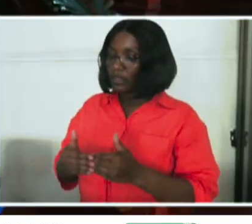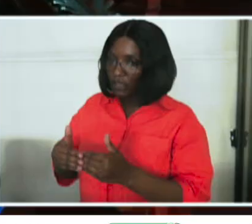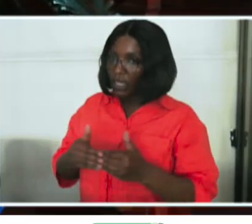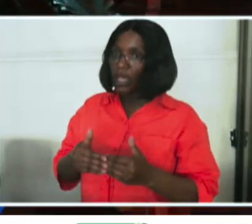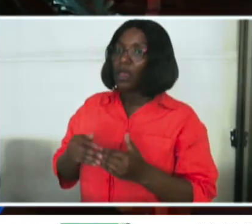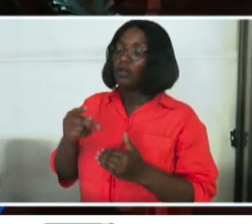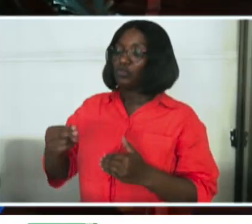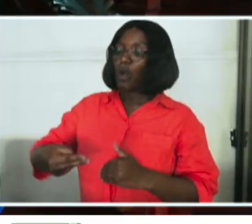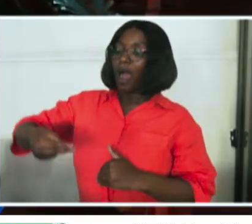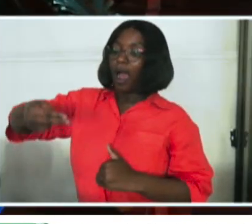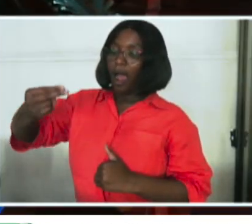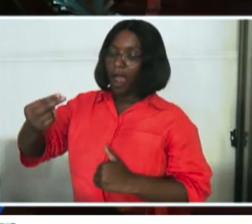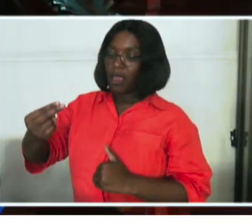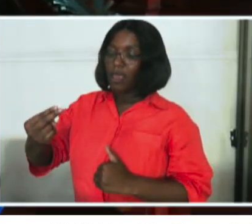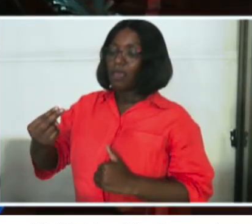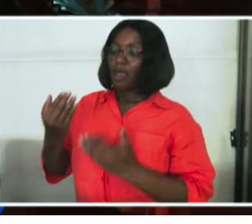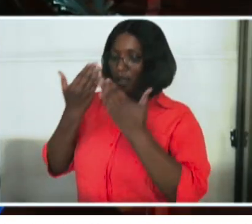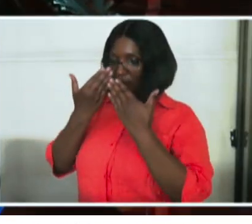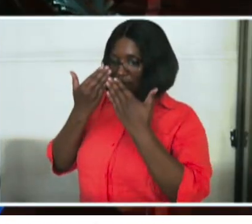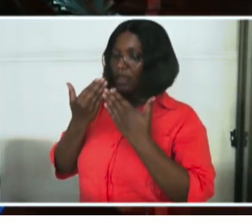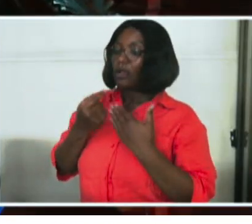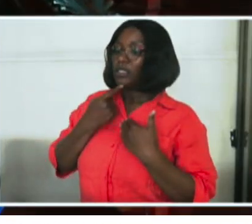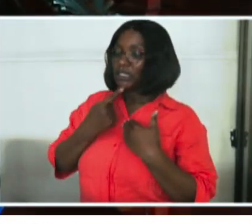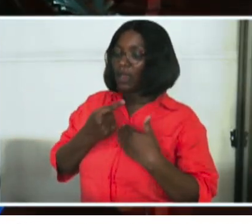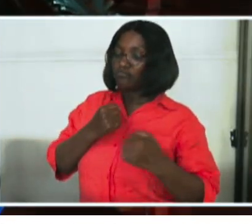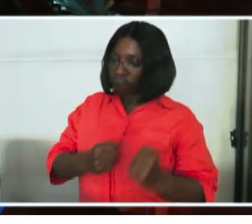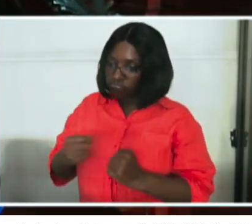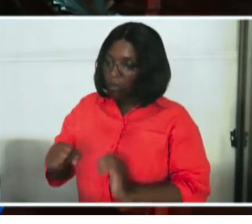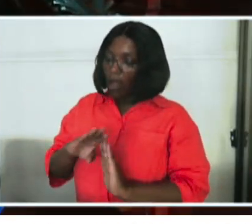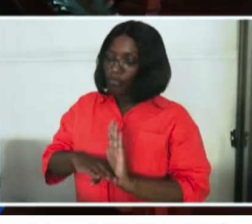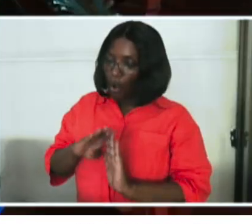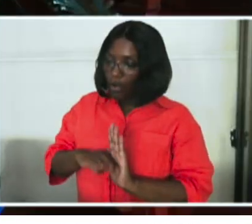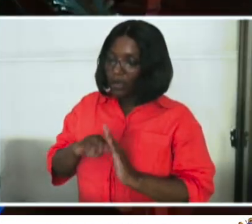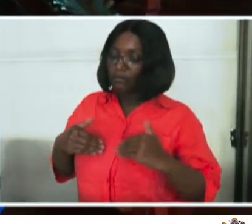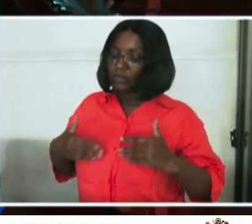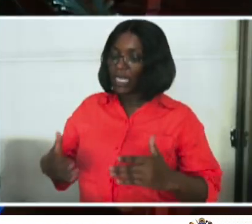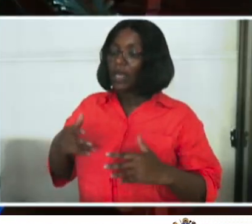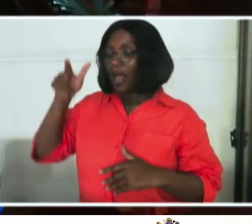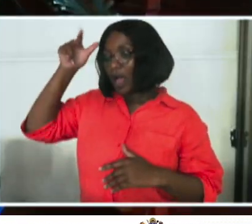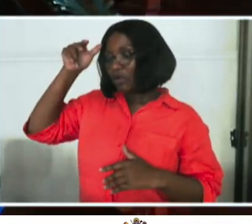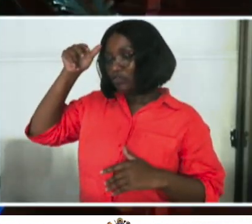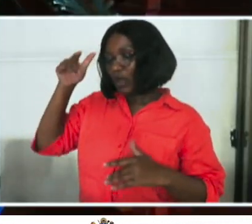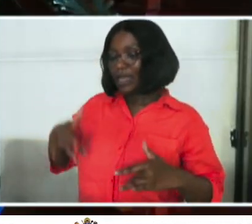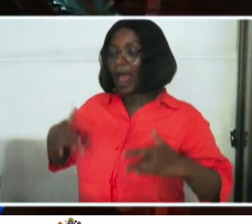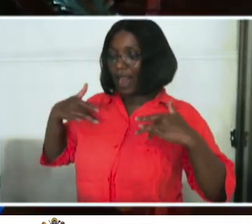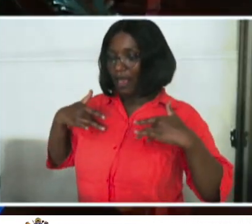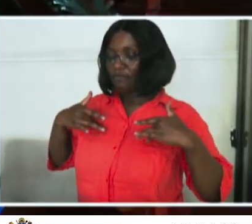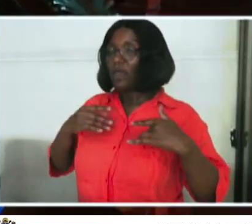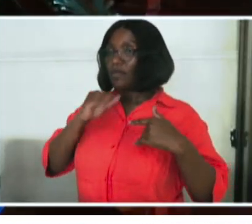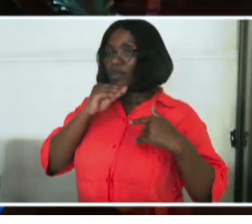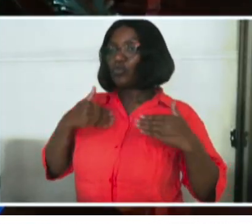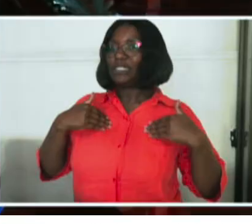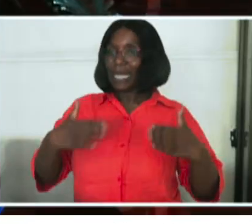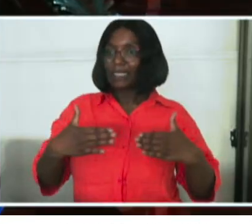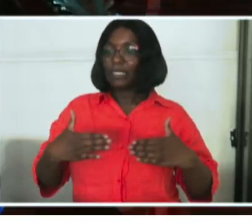of higher learning, we will also further strengthen our program that we termed Graduate Alive, a campaign that we started